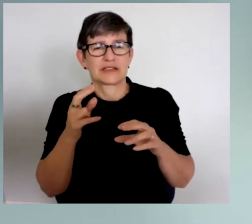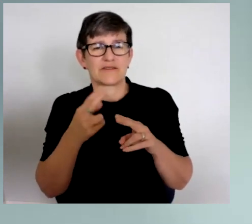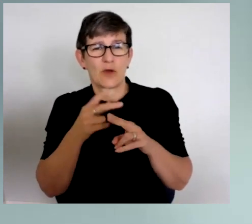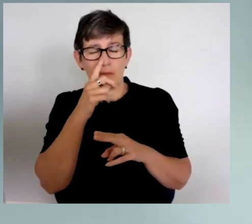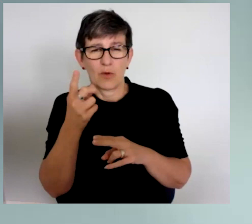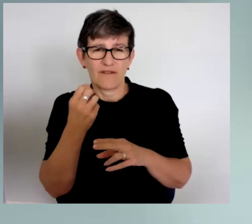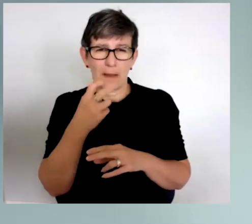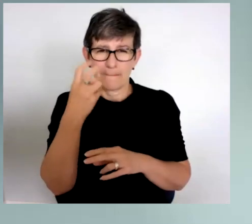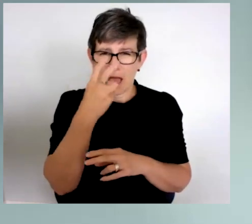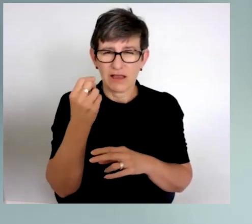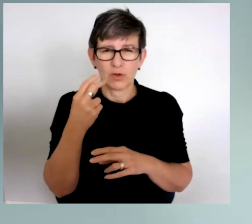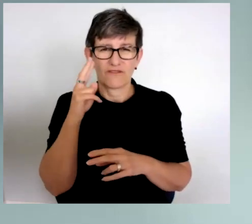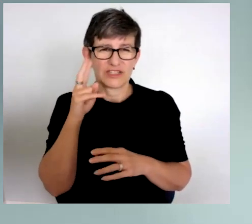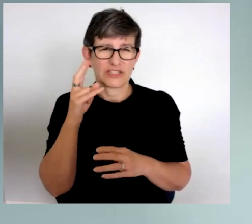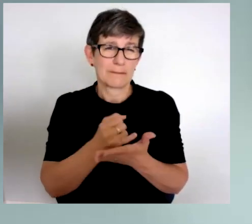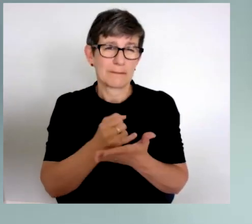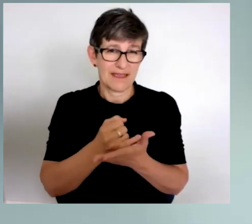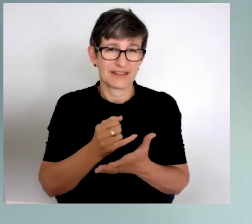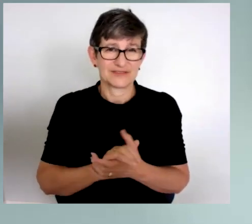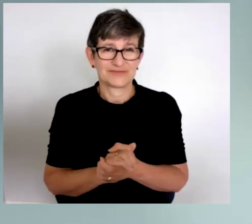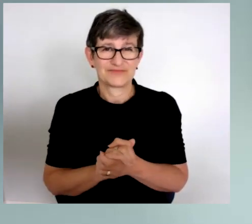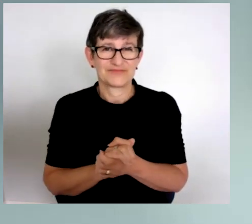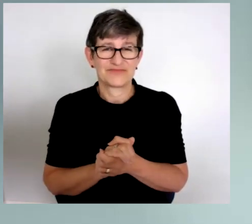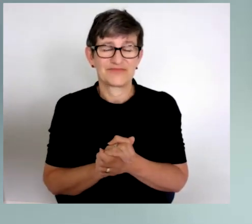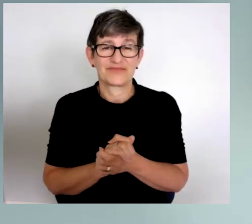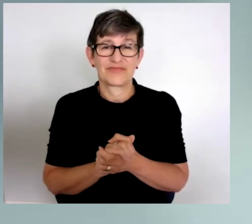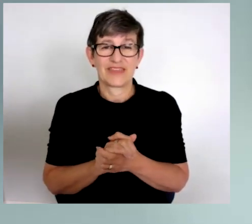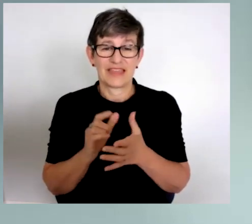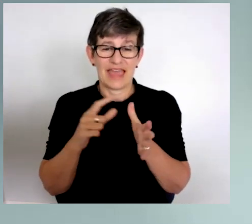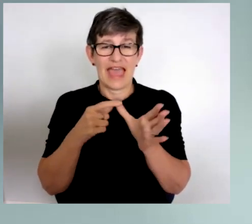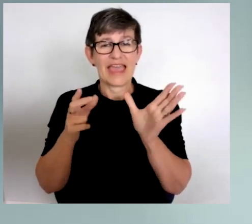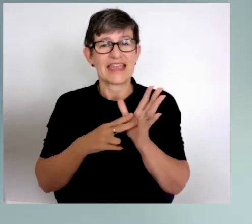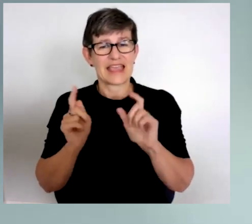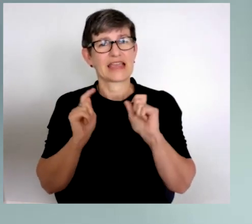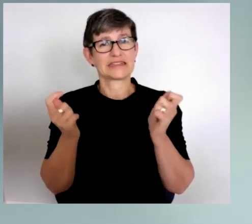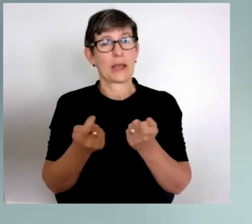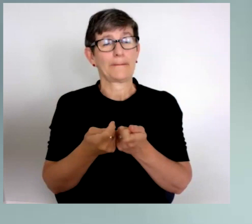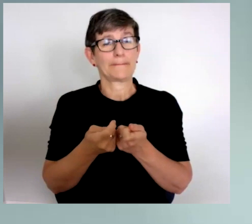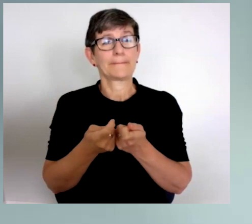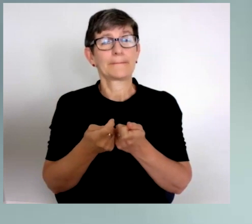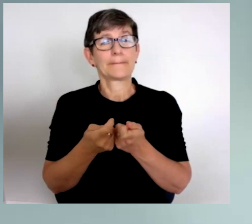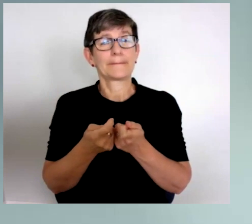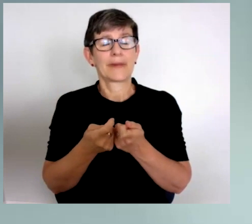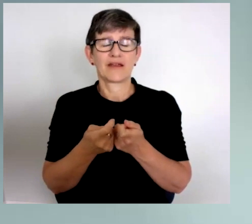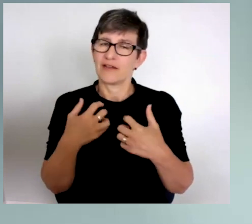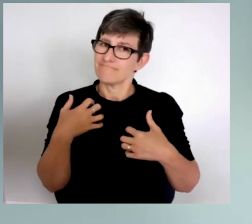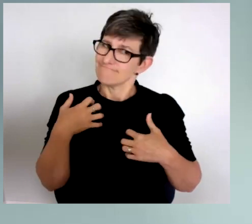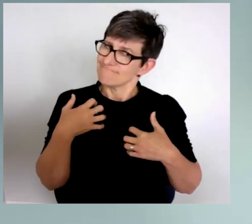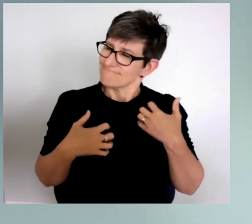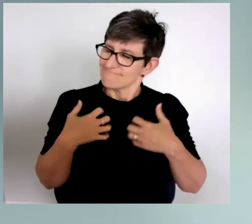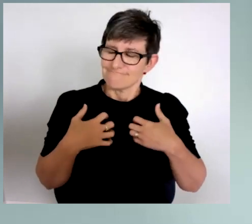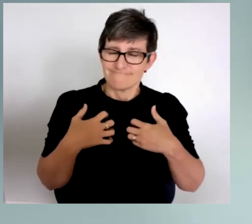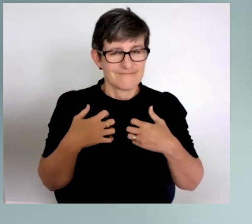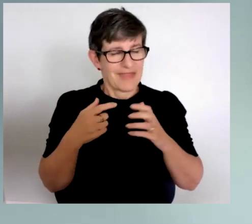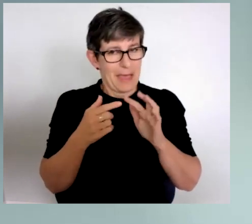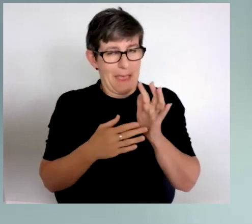specifically people who are blind or vision impaired. The team at ACAN is particularly thrilled to have